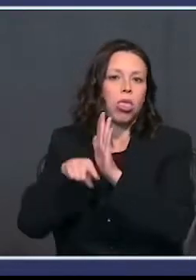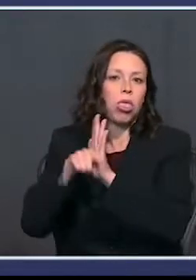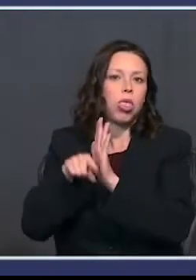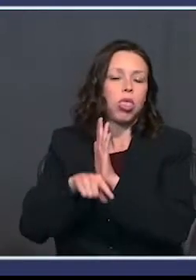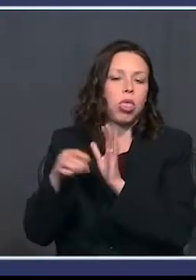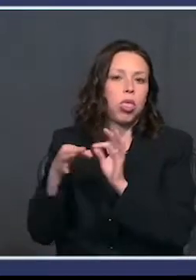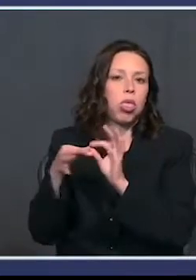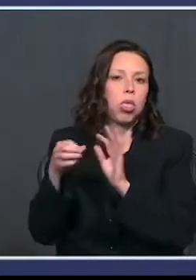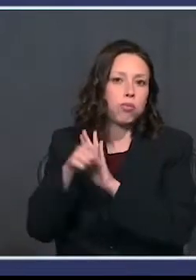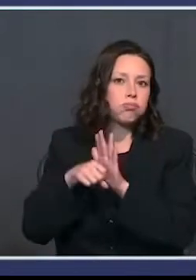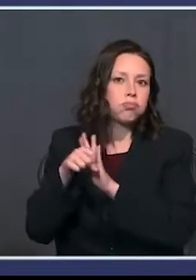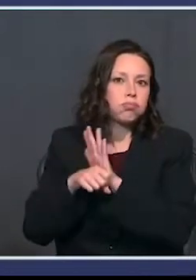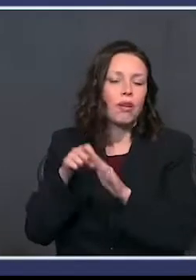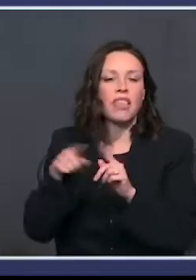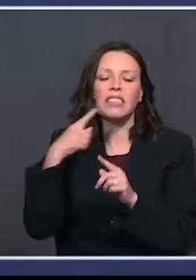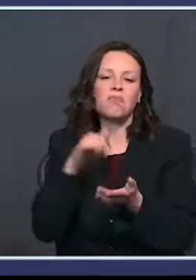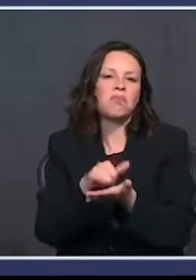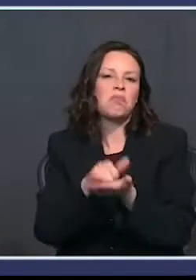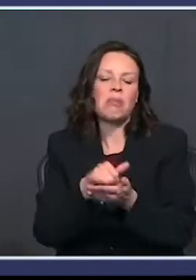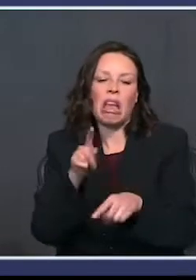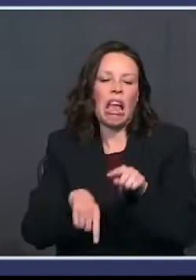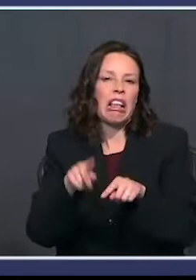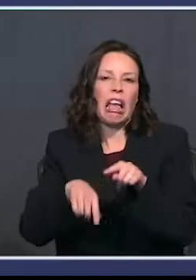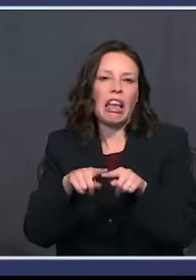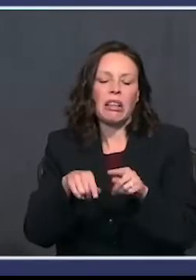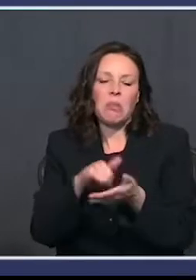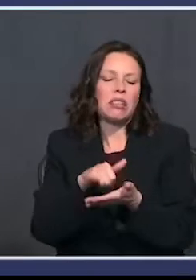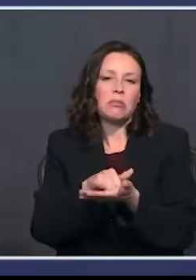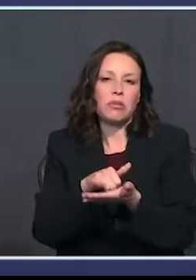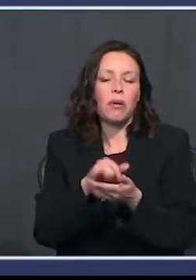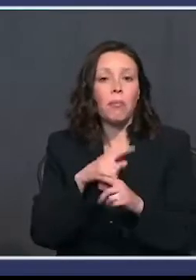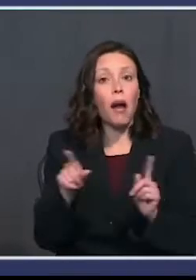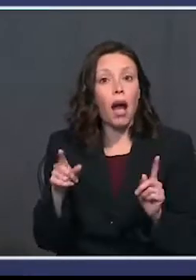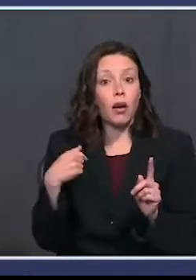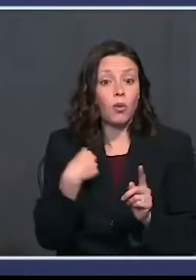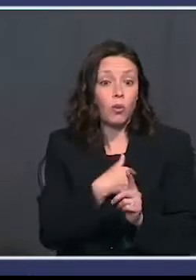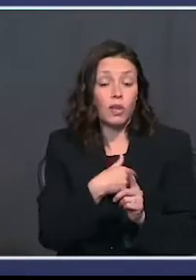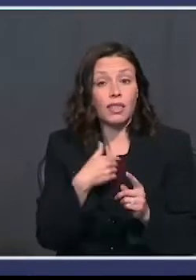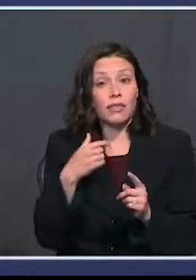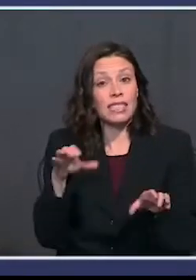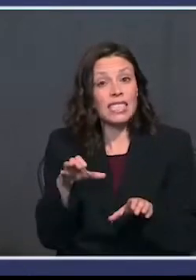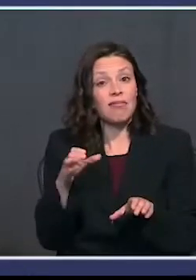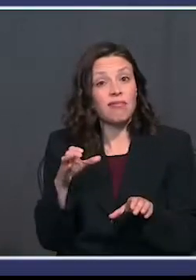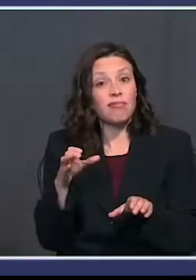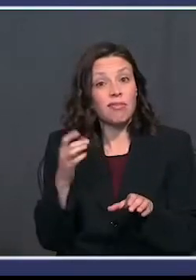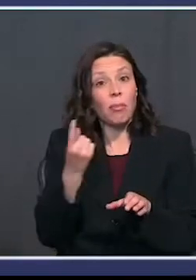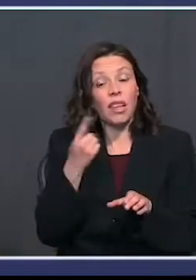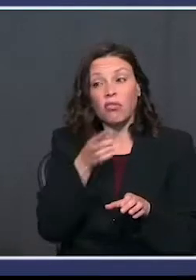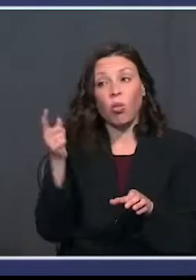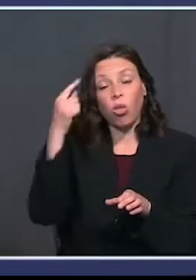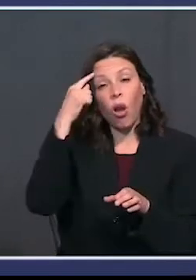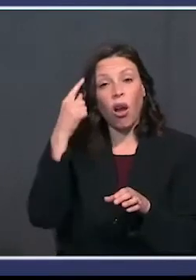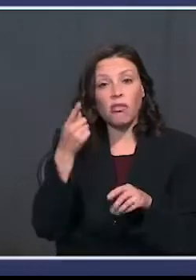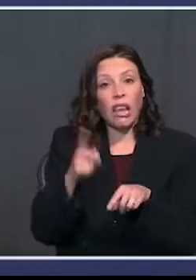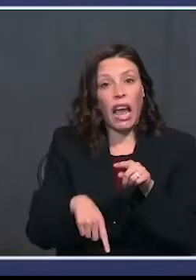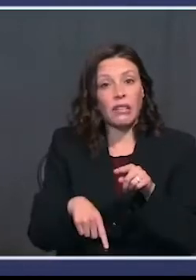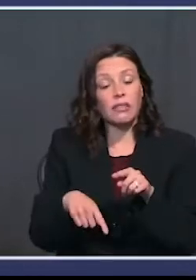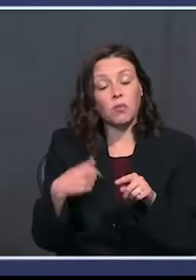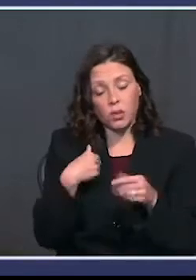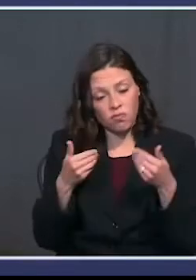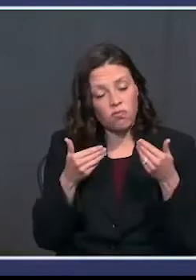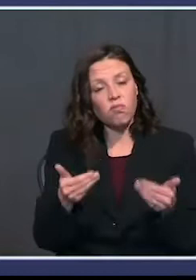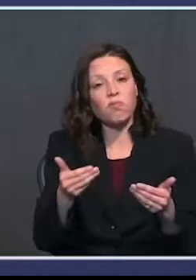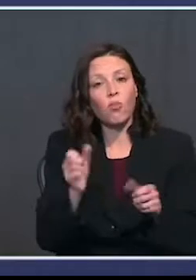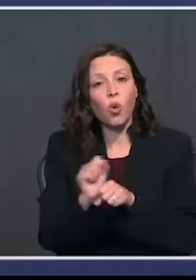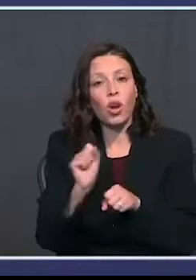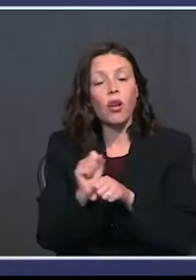But they said it will never happen. You could never do it. It was a pipe dream. But we did something that nobody thought was possible. And we